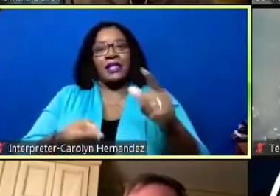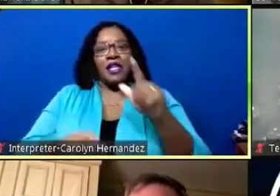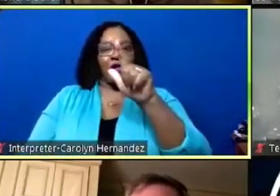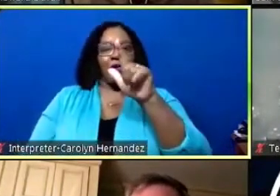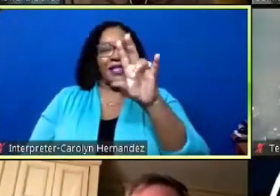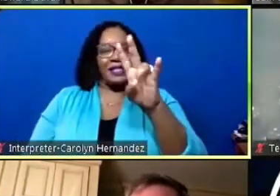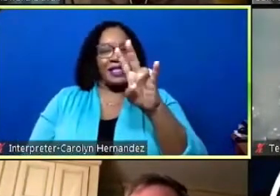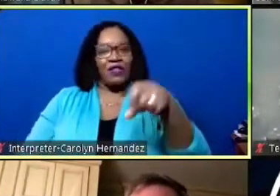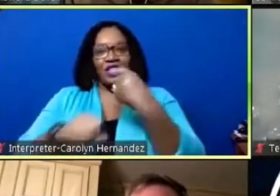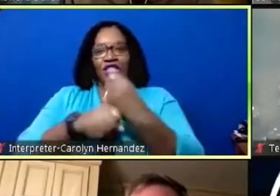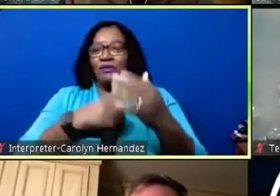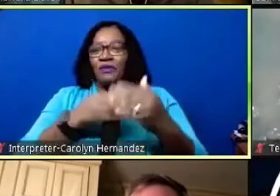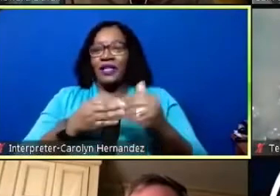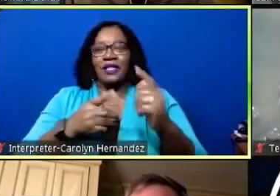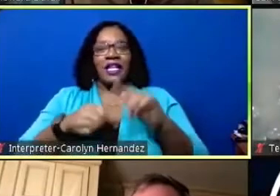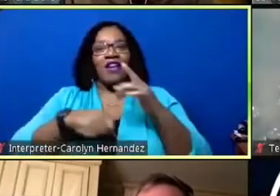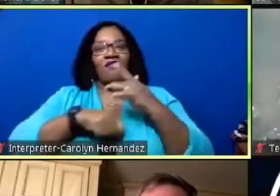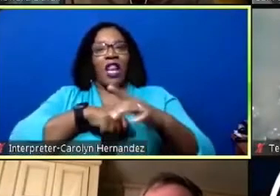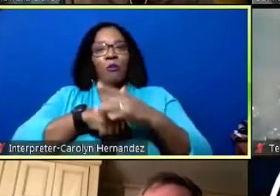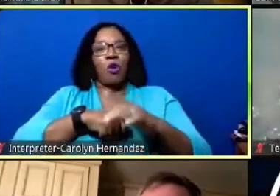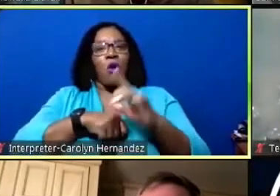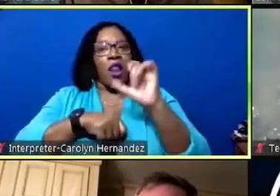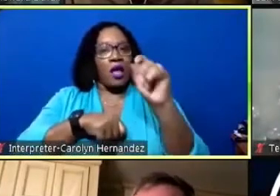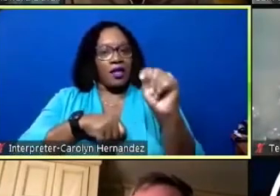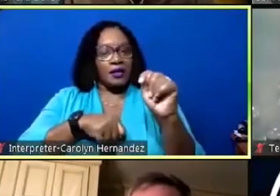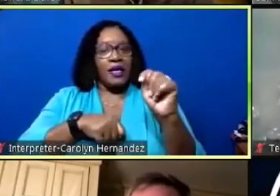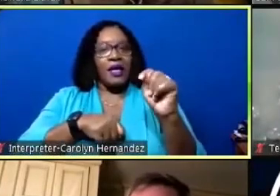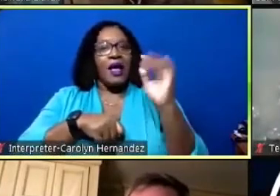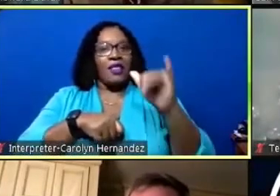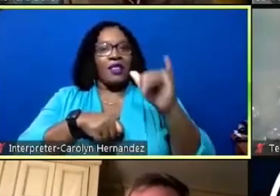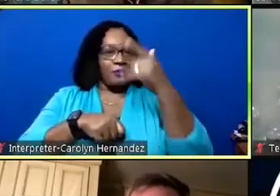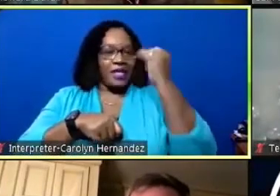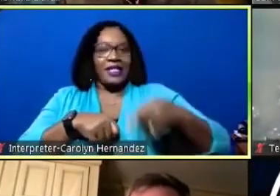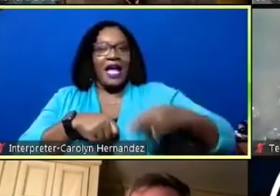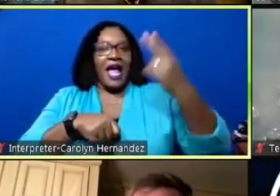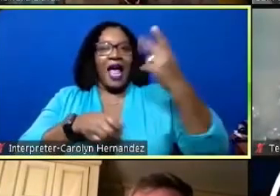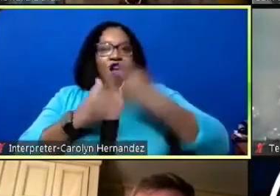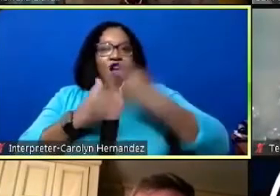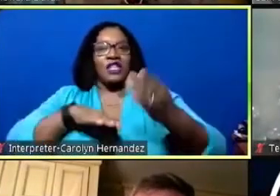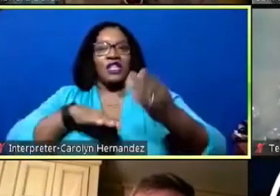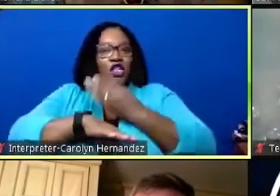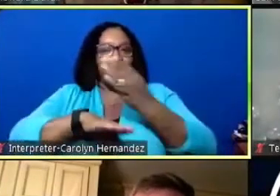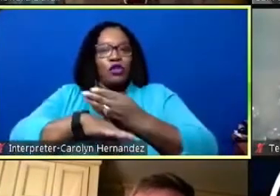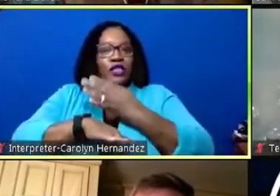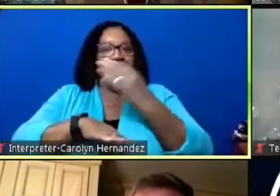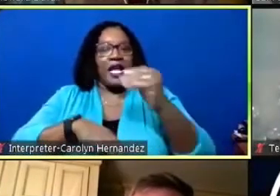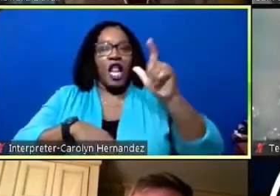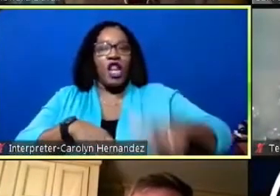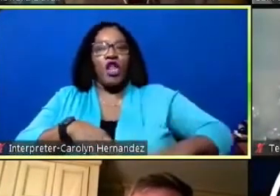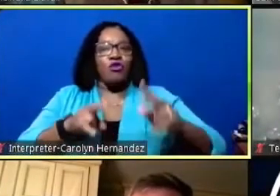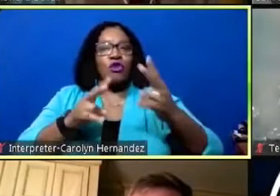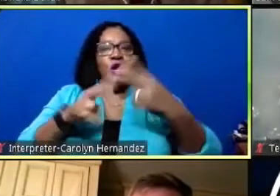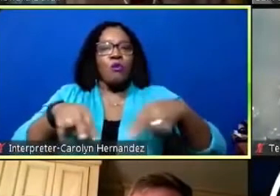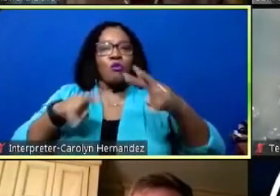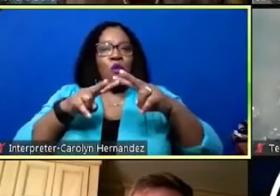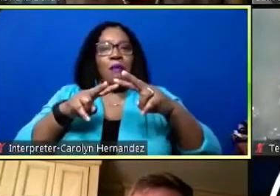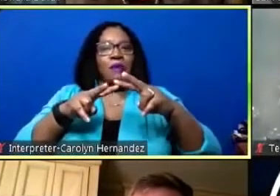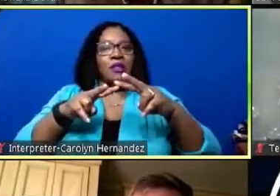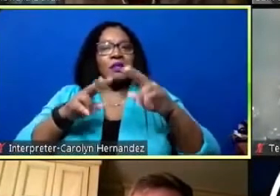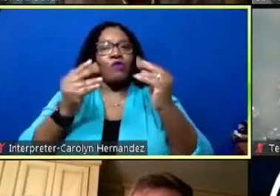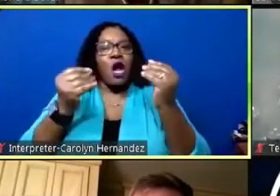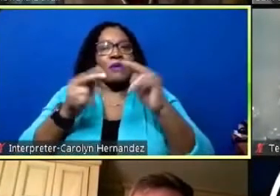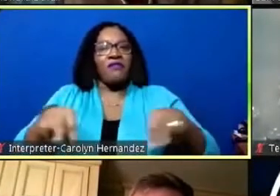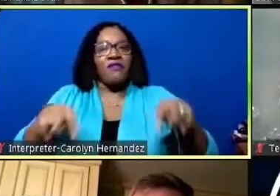despite available lots this is due to the high cost of construction and low property values a